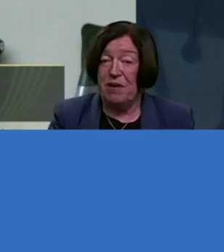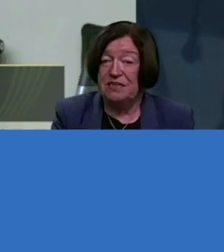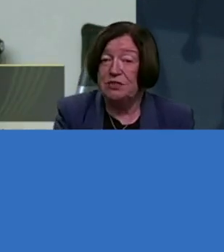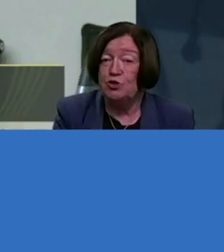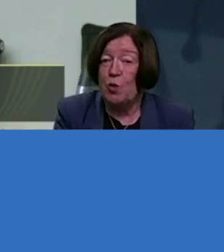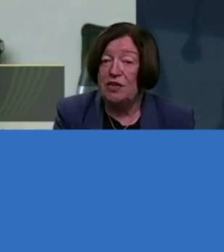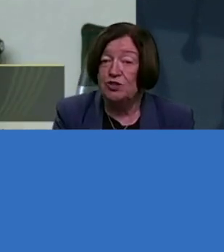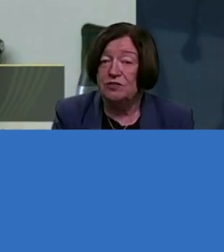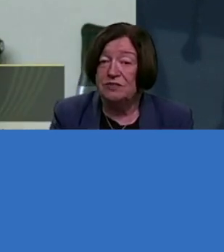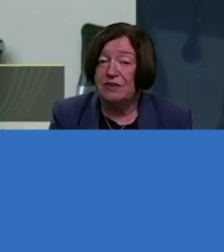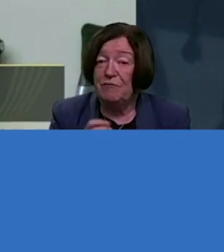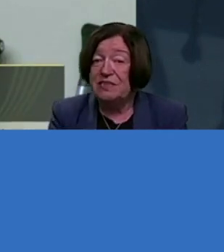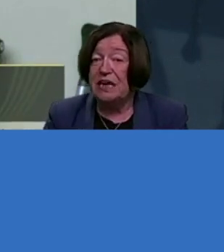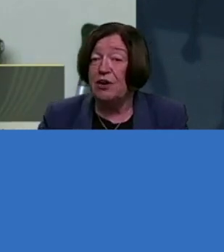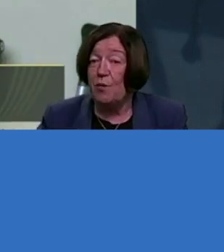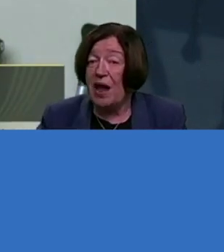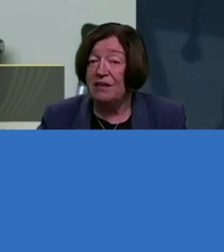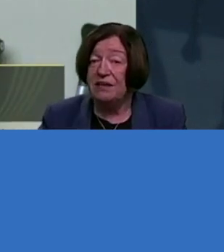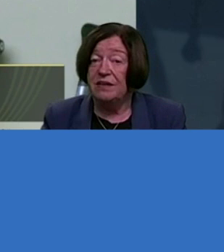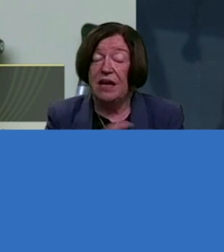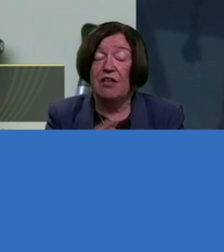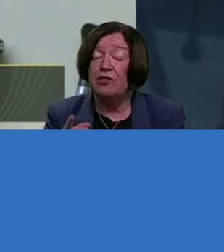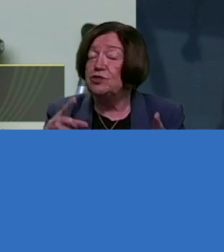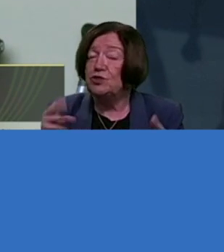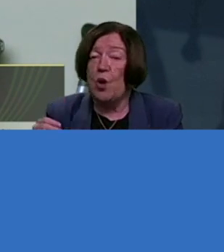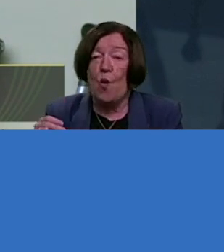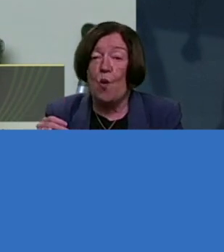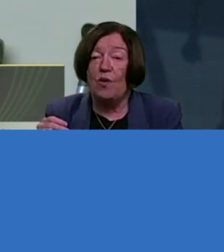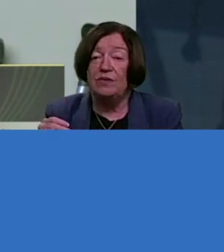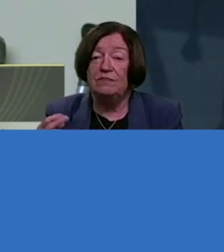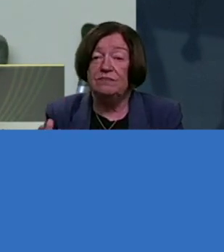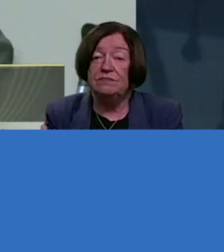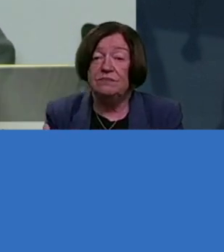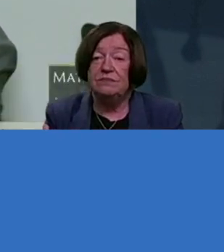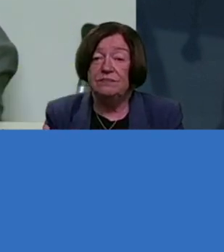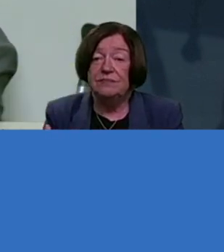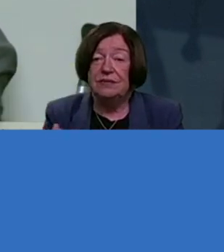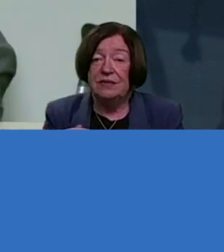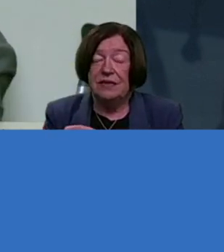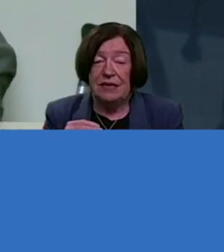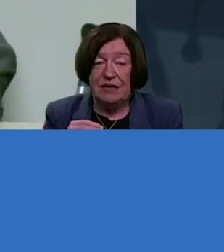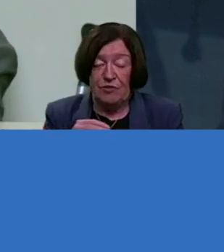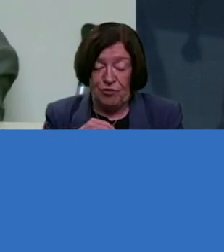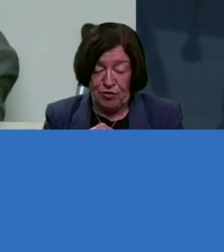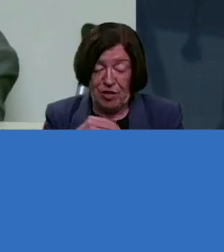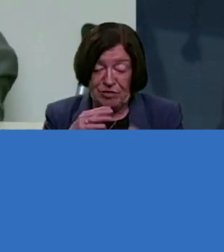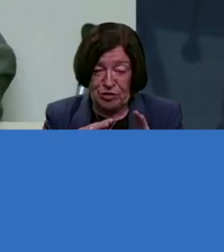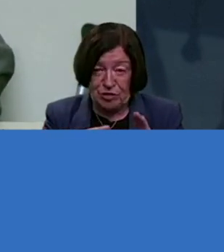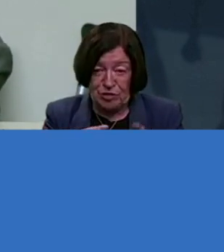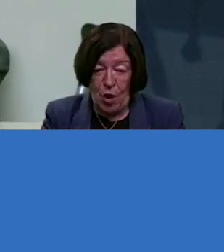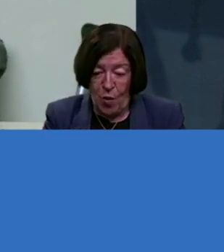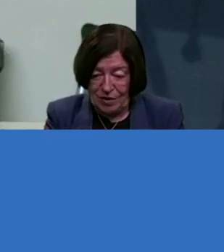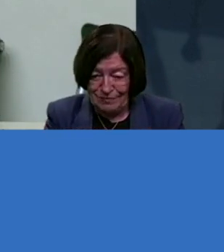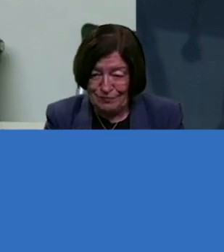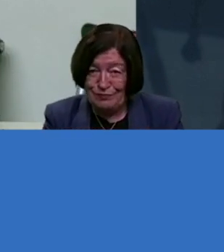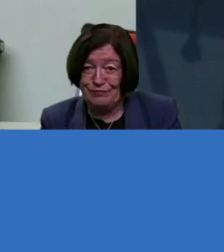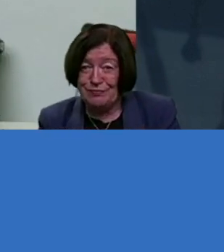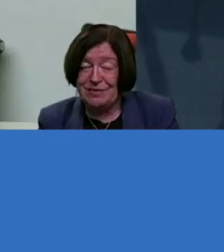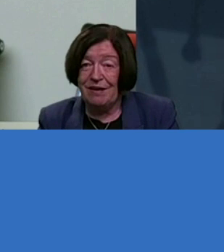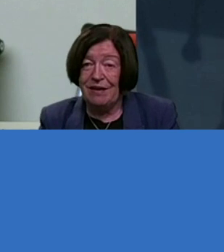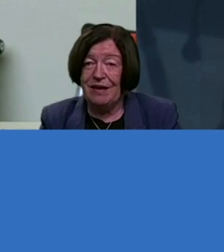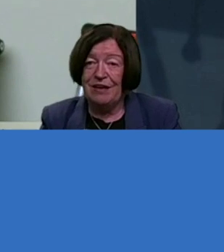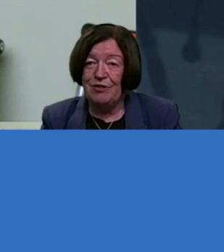taken away. And there's no sort of, you know, step-down situation or safety net in that sense.